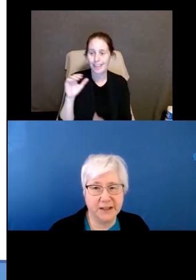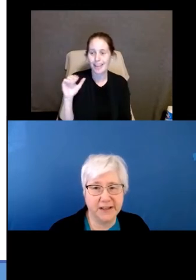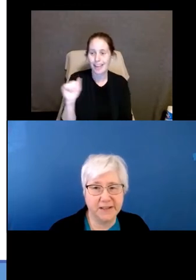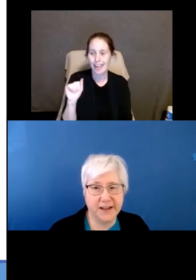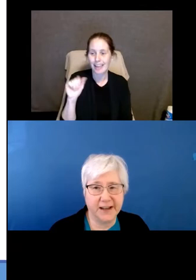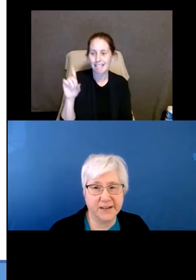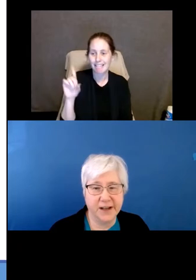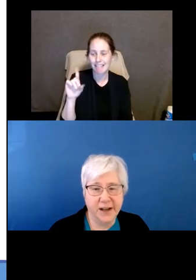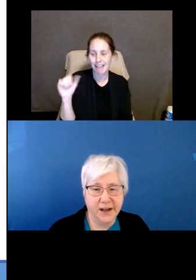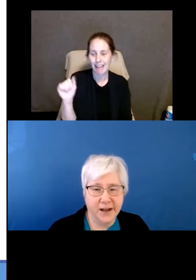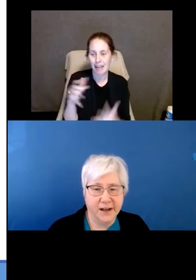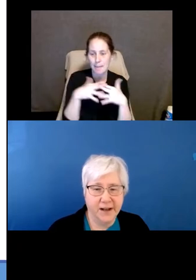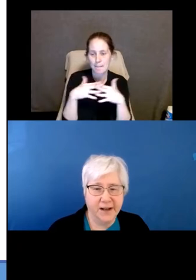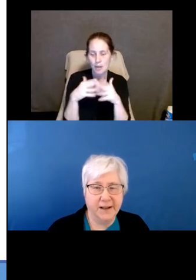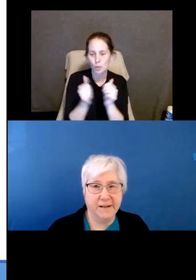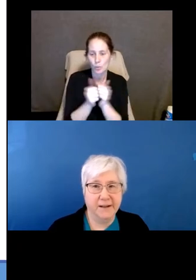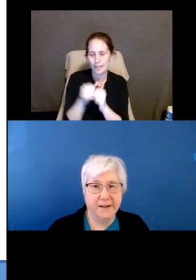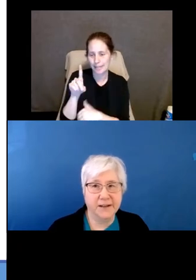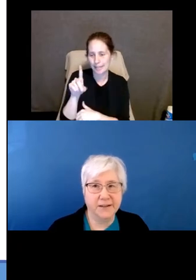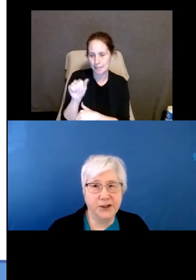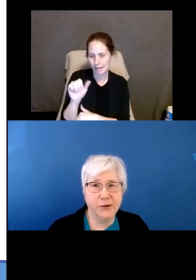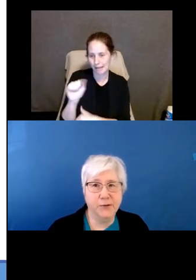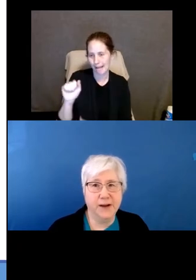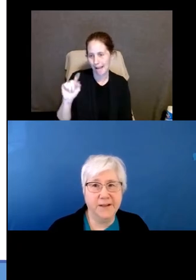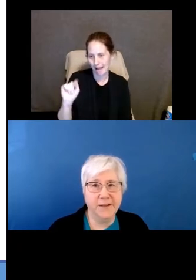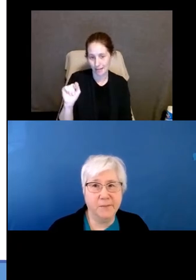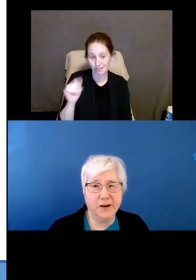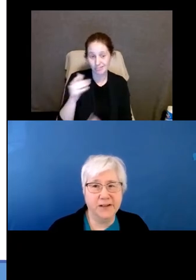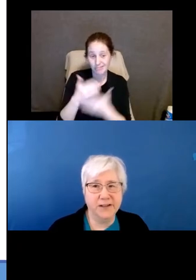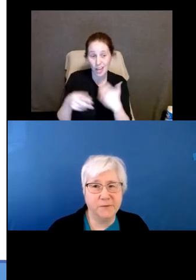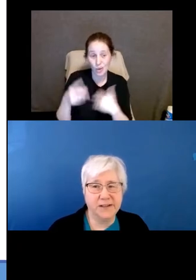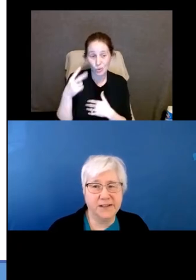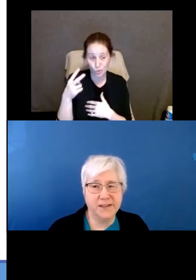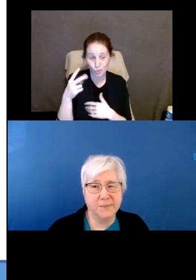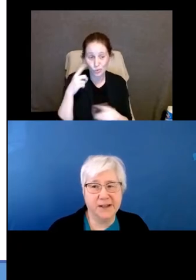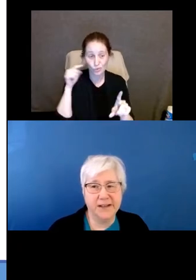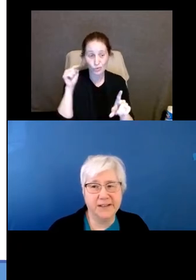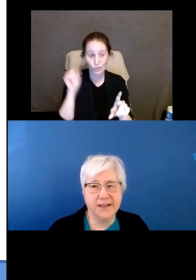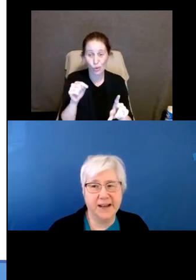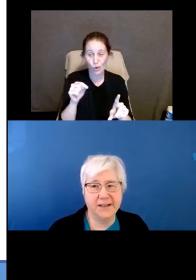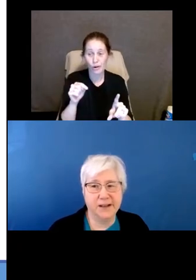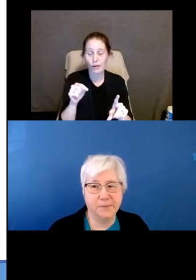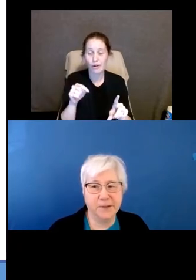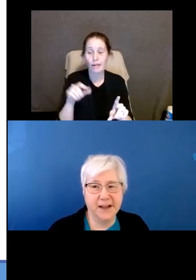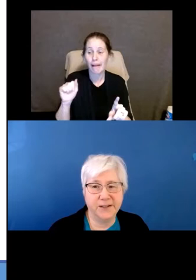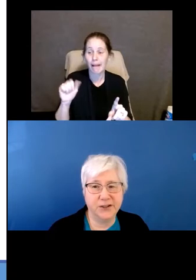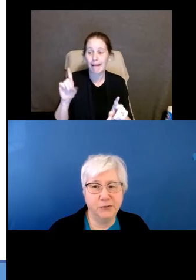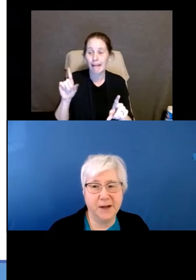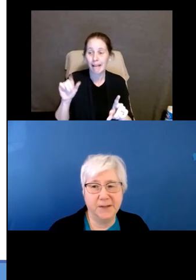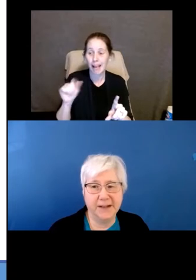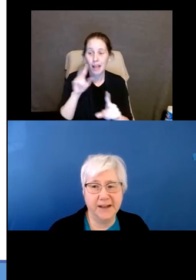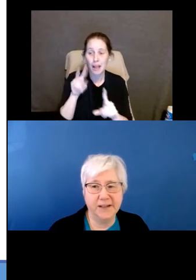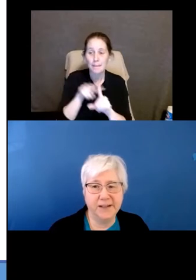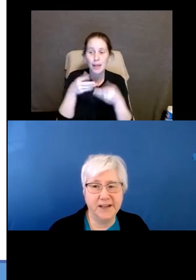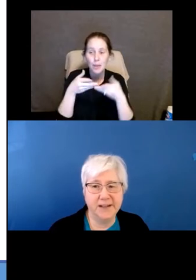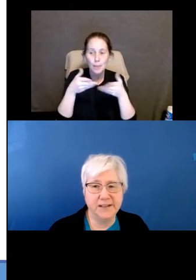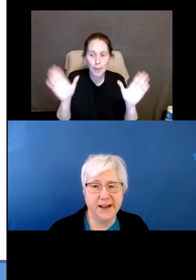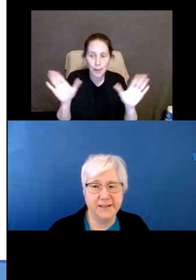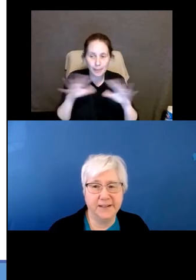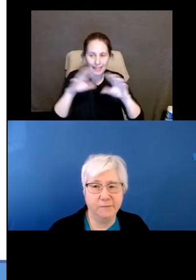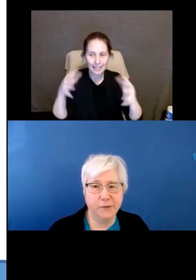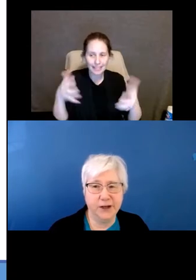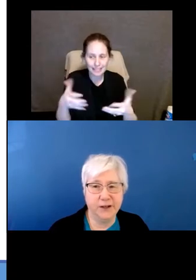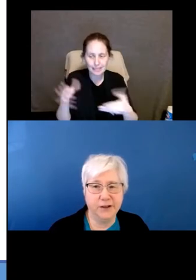Disabilities Act. Title II of the Americans with Disabilities Act applies to public entities,